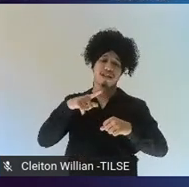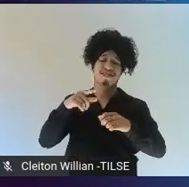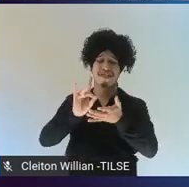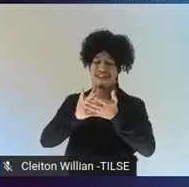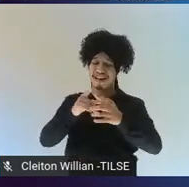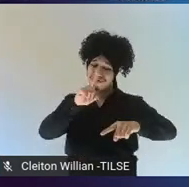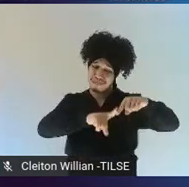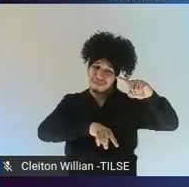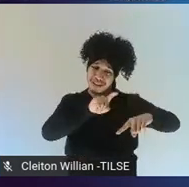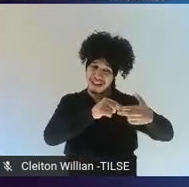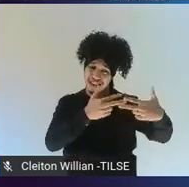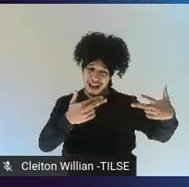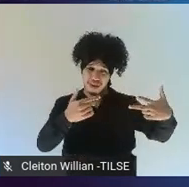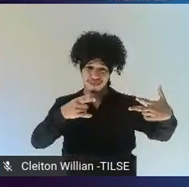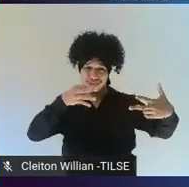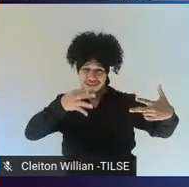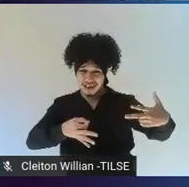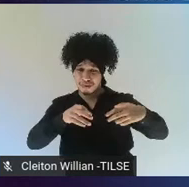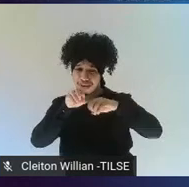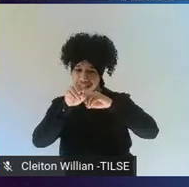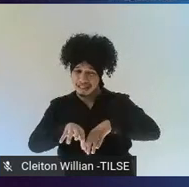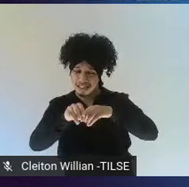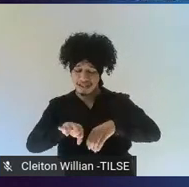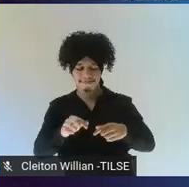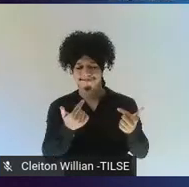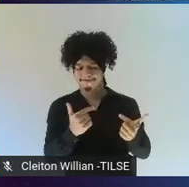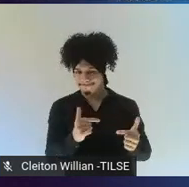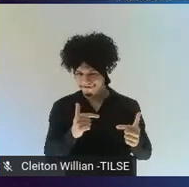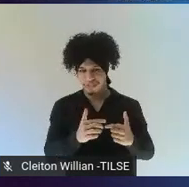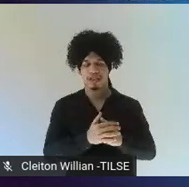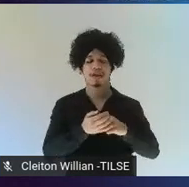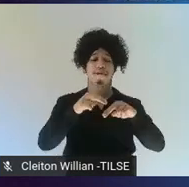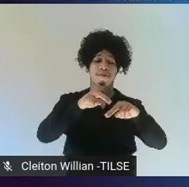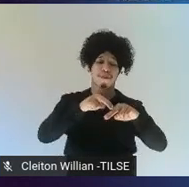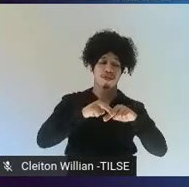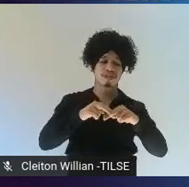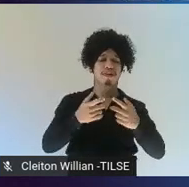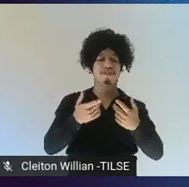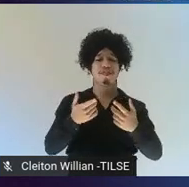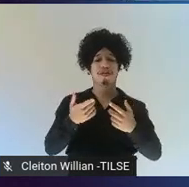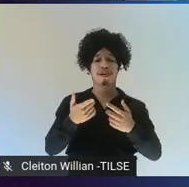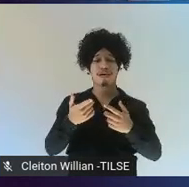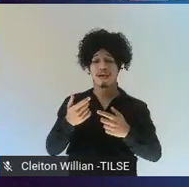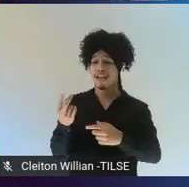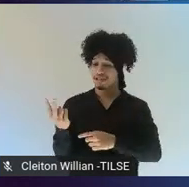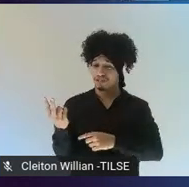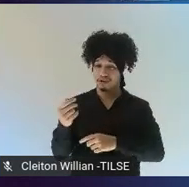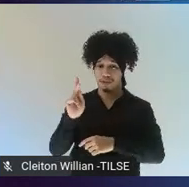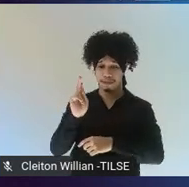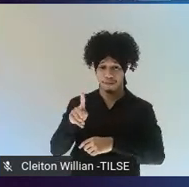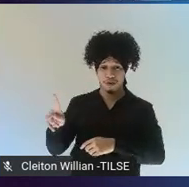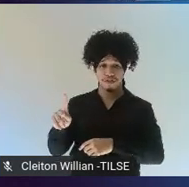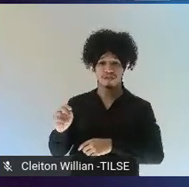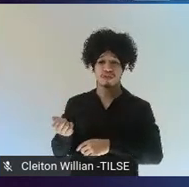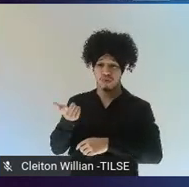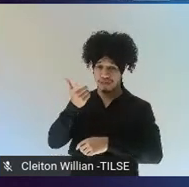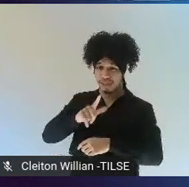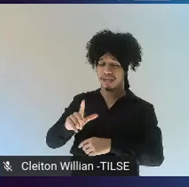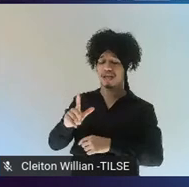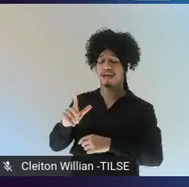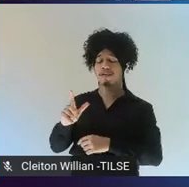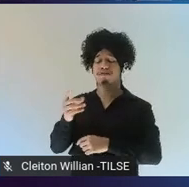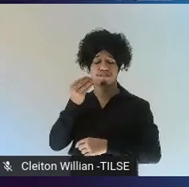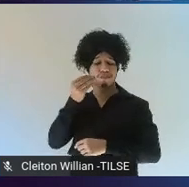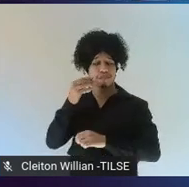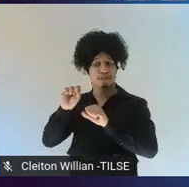to the content teachers. And that's why this little pilot tandem teaching study was conducted to see if that would be